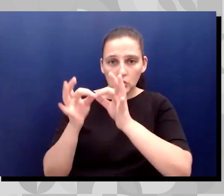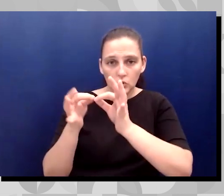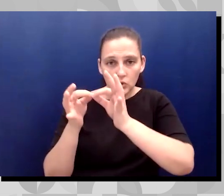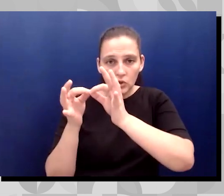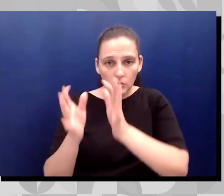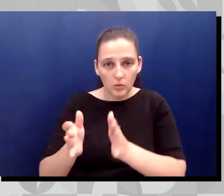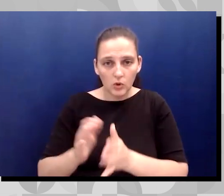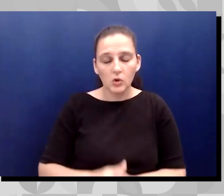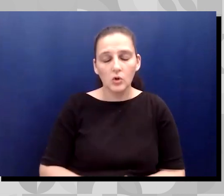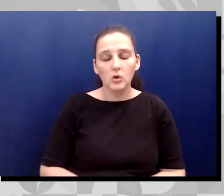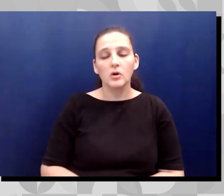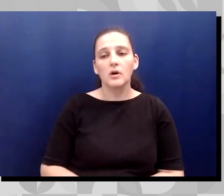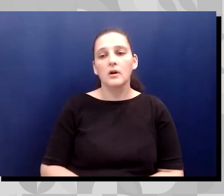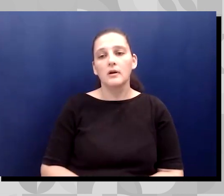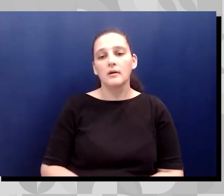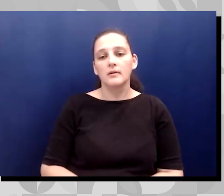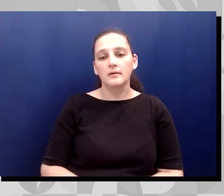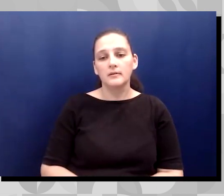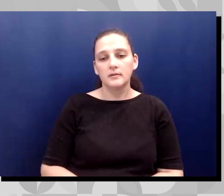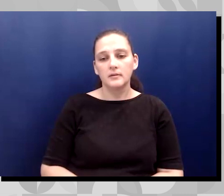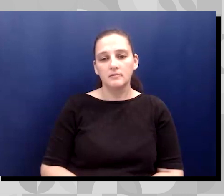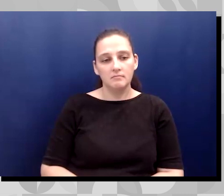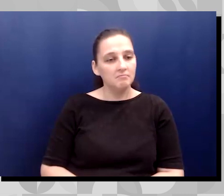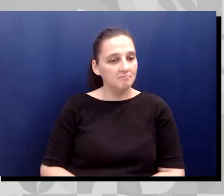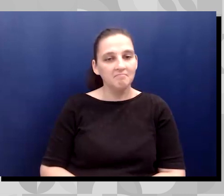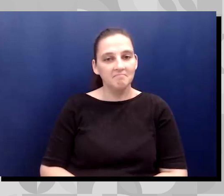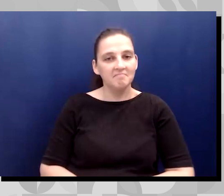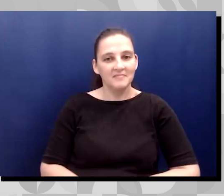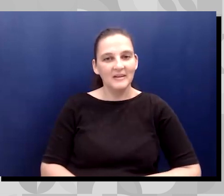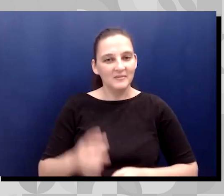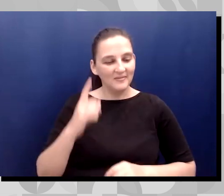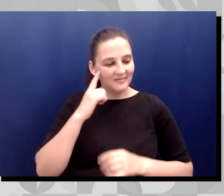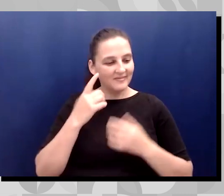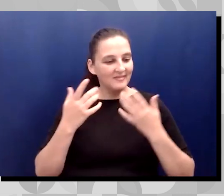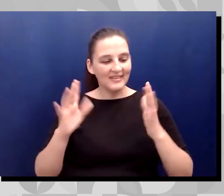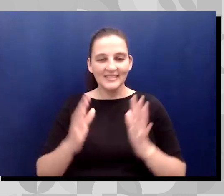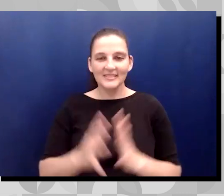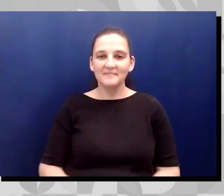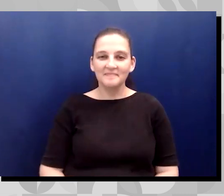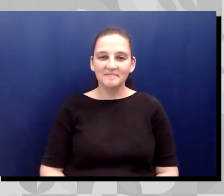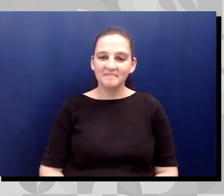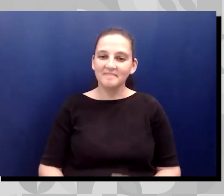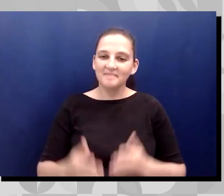I think that's it guys. Thank you so much.